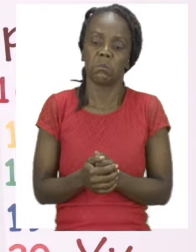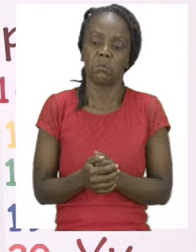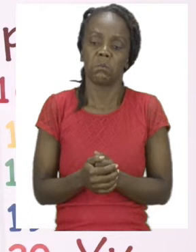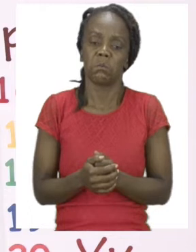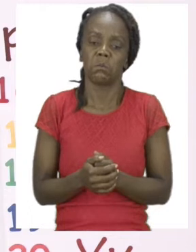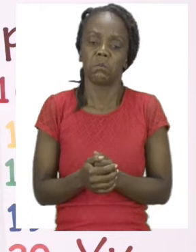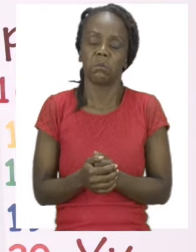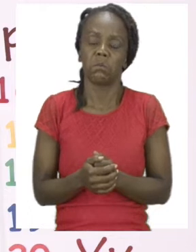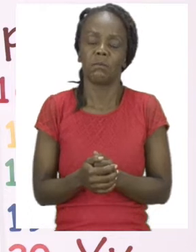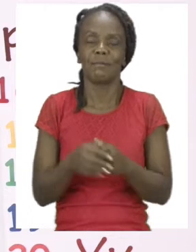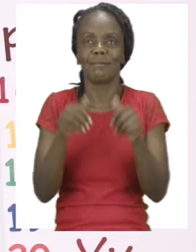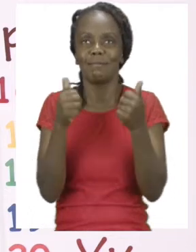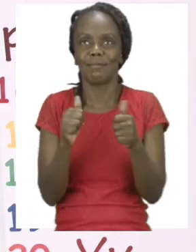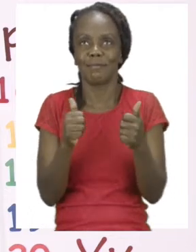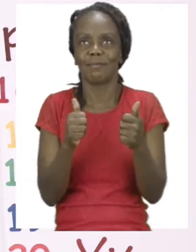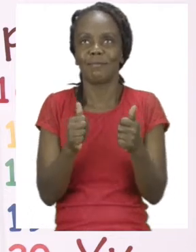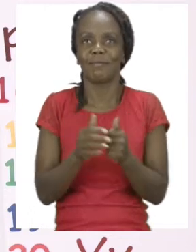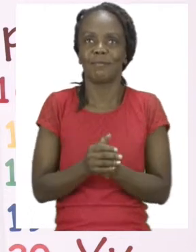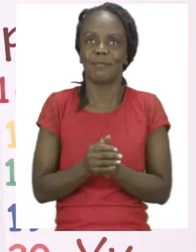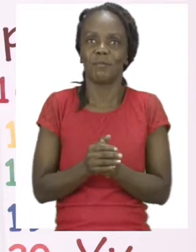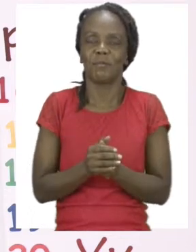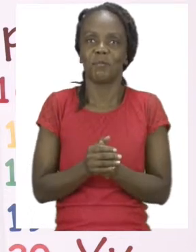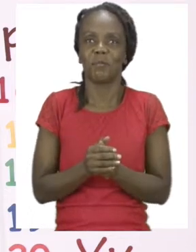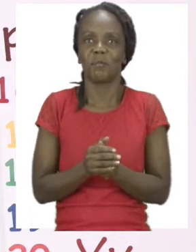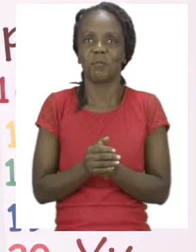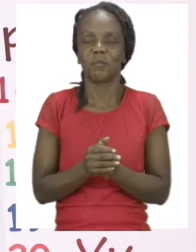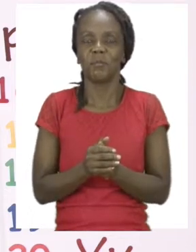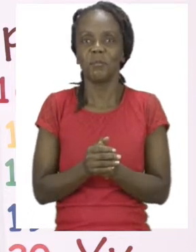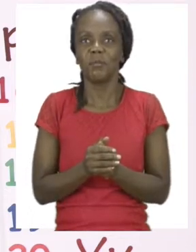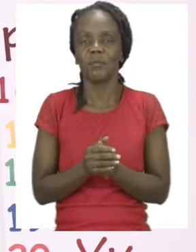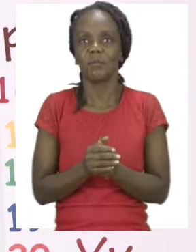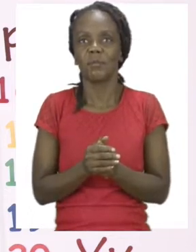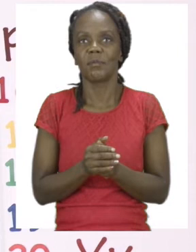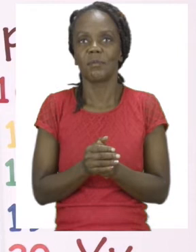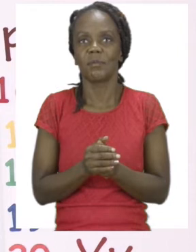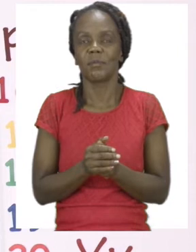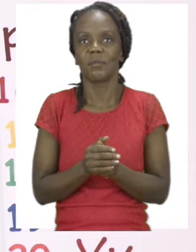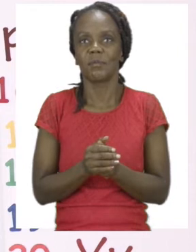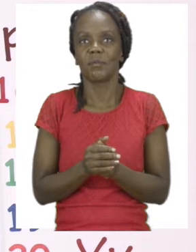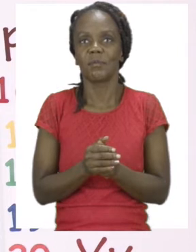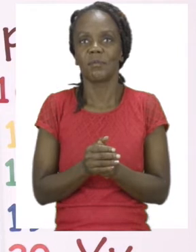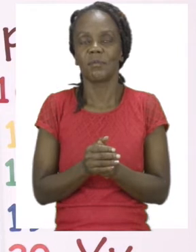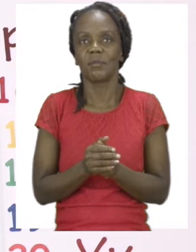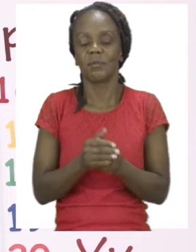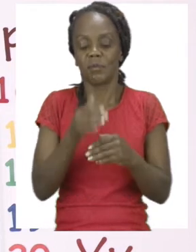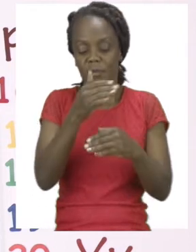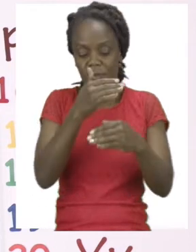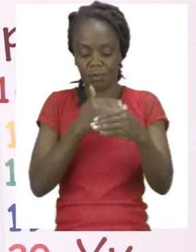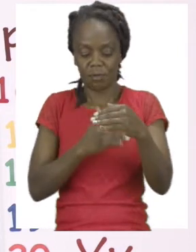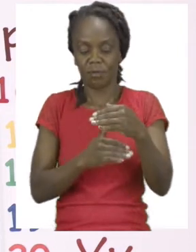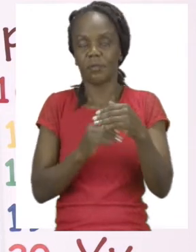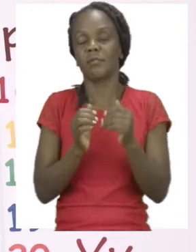Well done. Good job. Now the next one that is close to sad is this one.